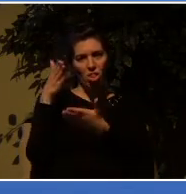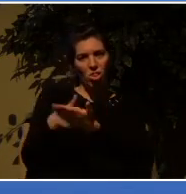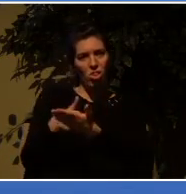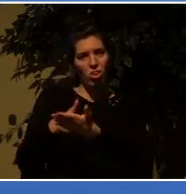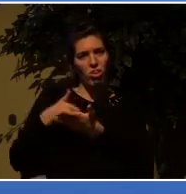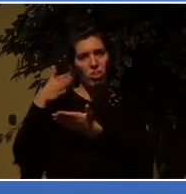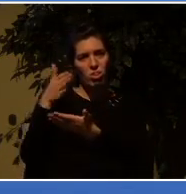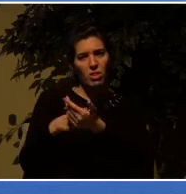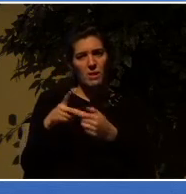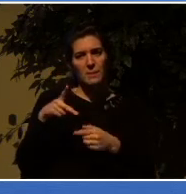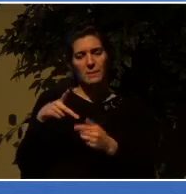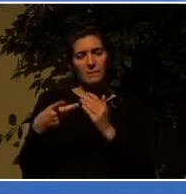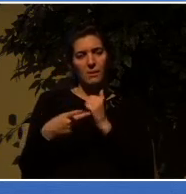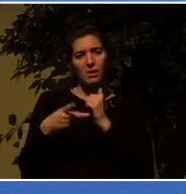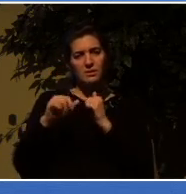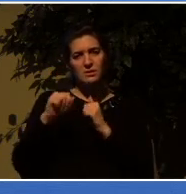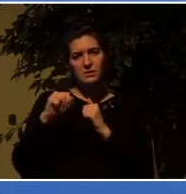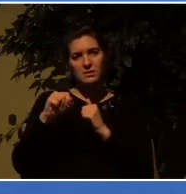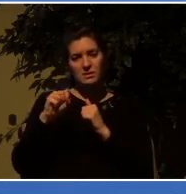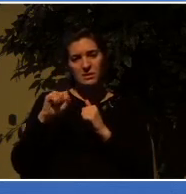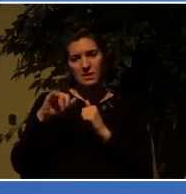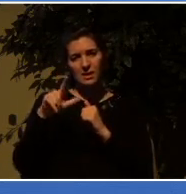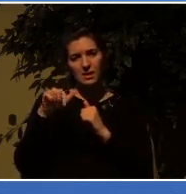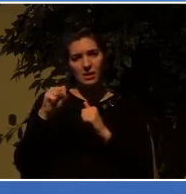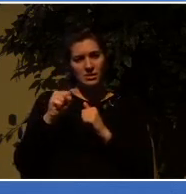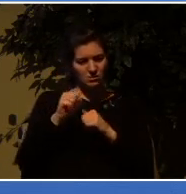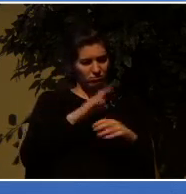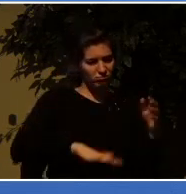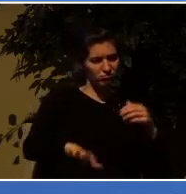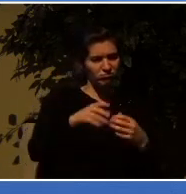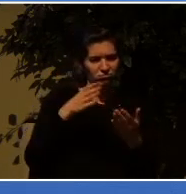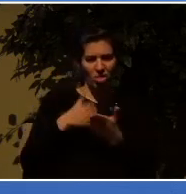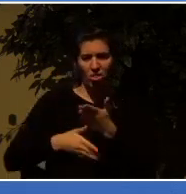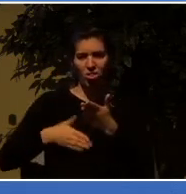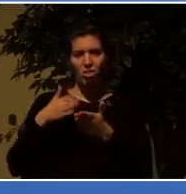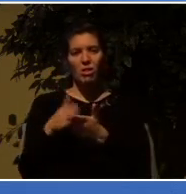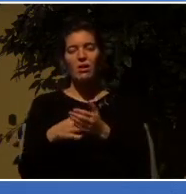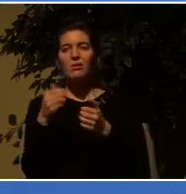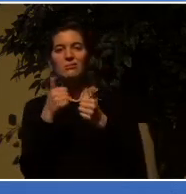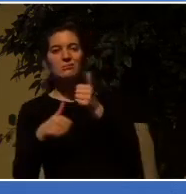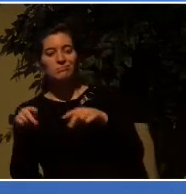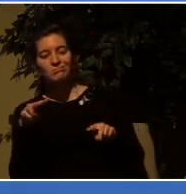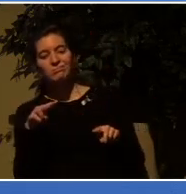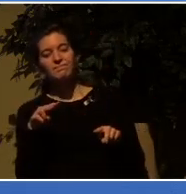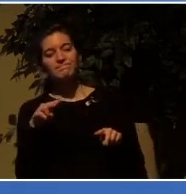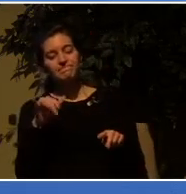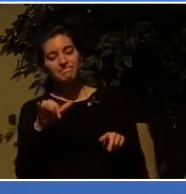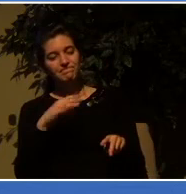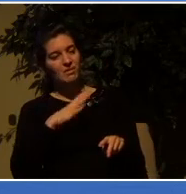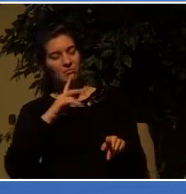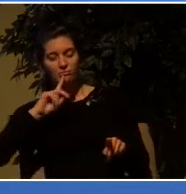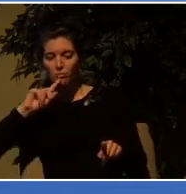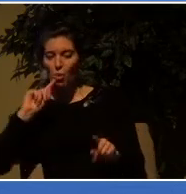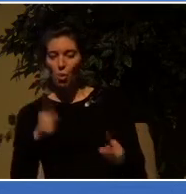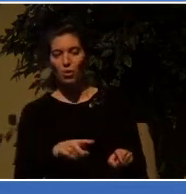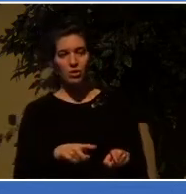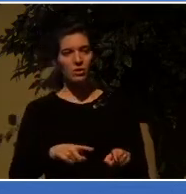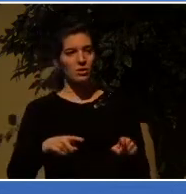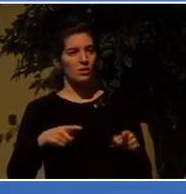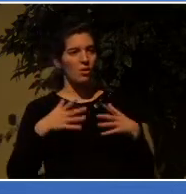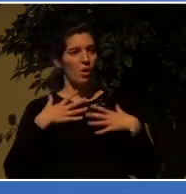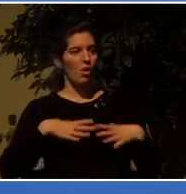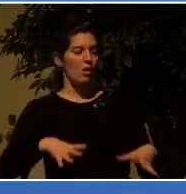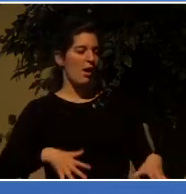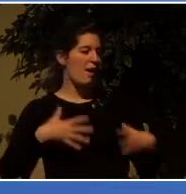against Paul and Silas. And then, of course, the magistrates ordered them to be stripped and